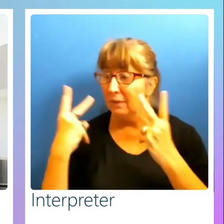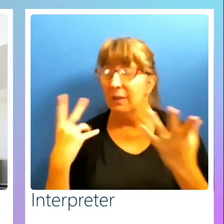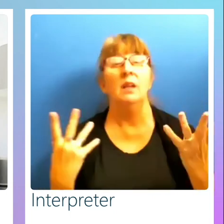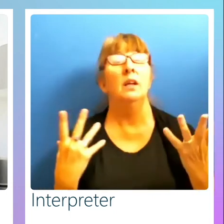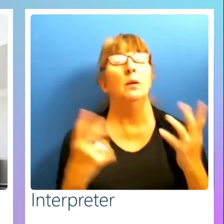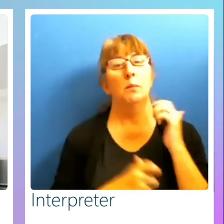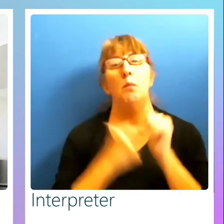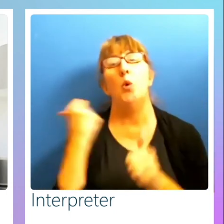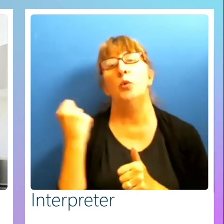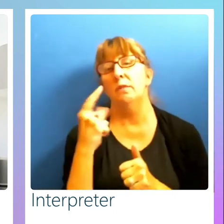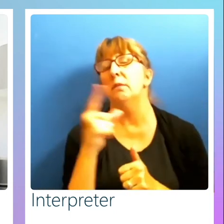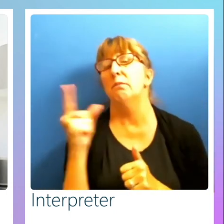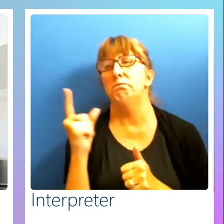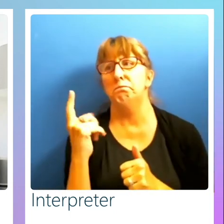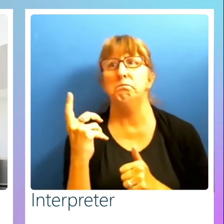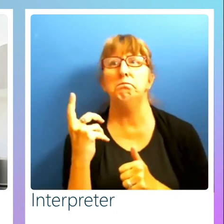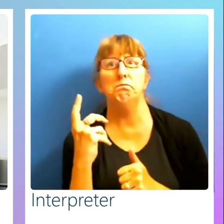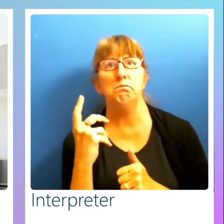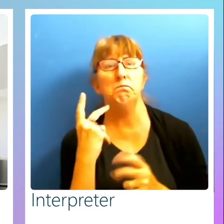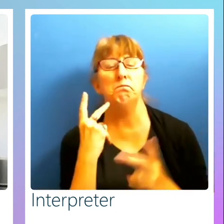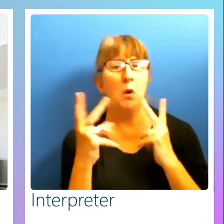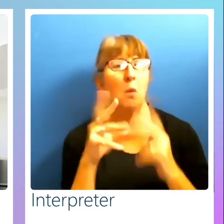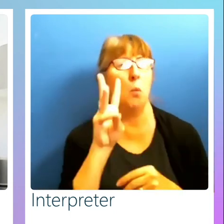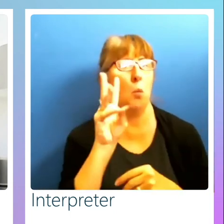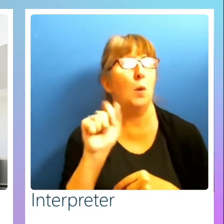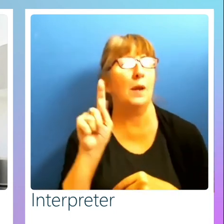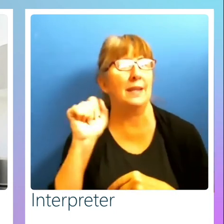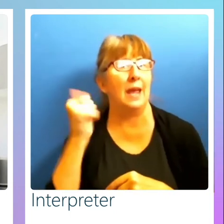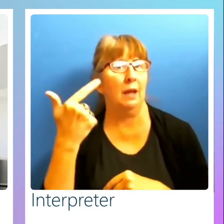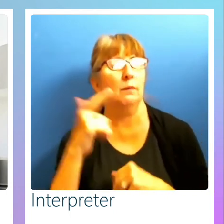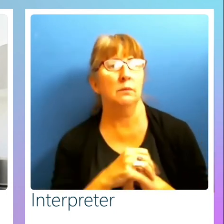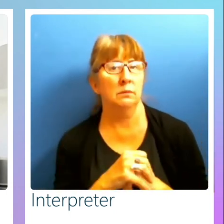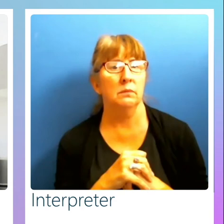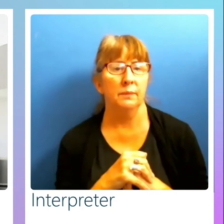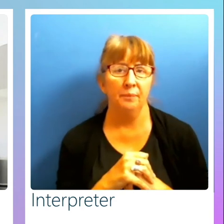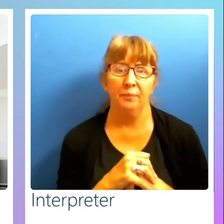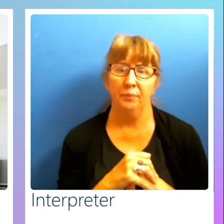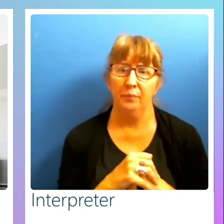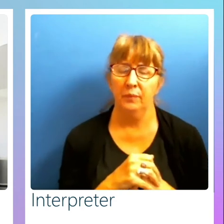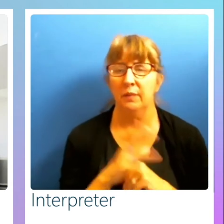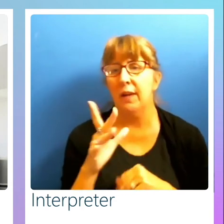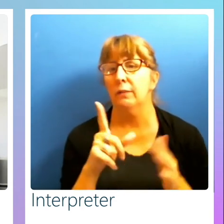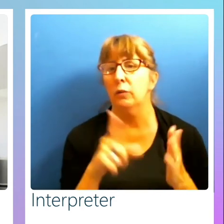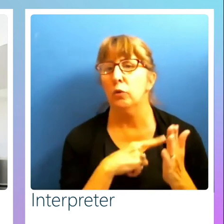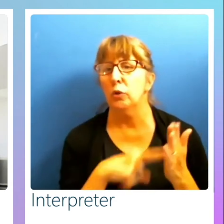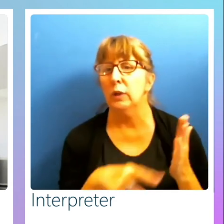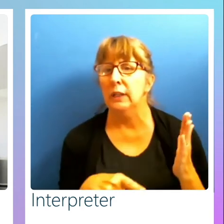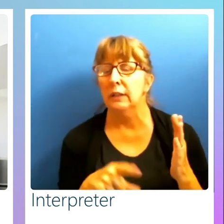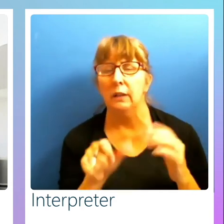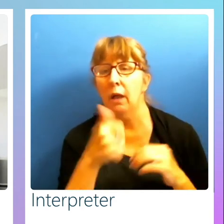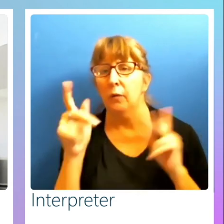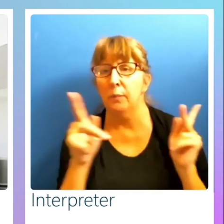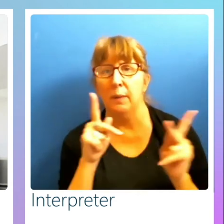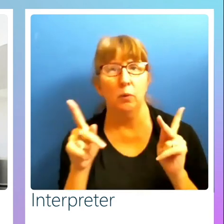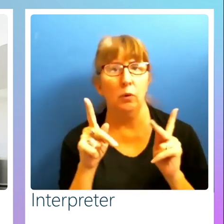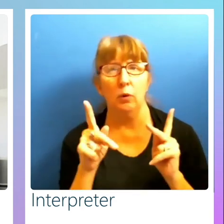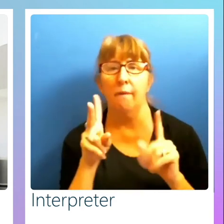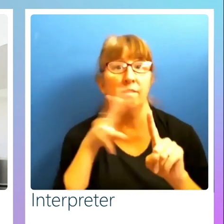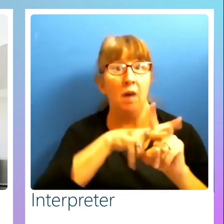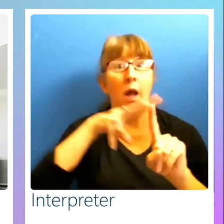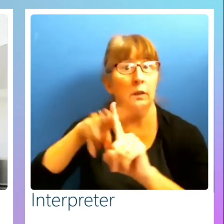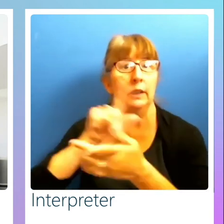going off of WCAG. In fact, the predatory lawsuits, I'll say there's some people out there filing lawsuits